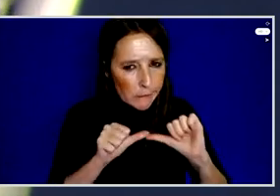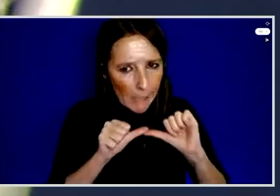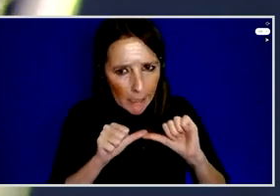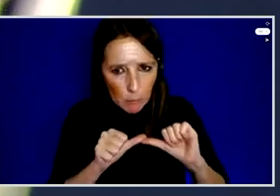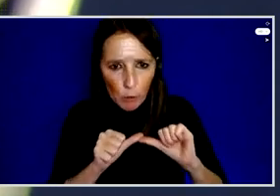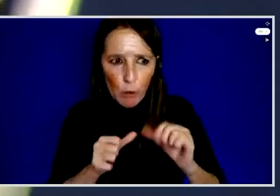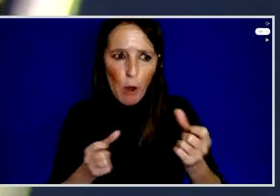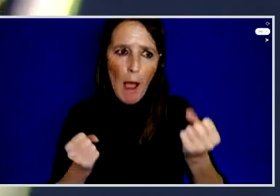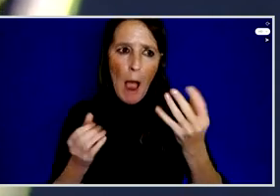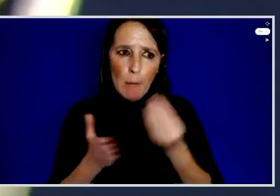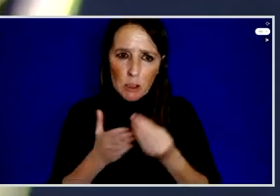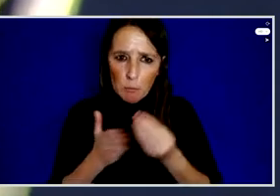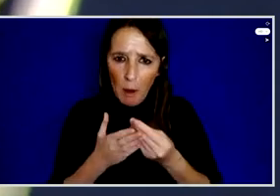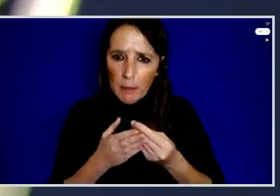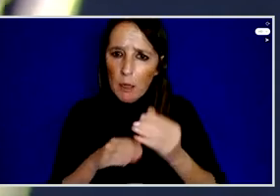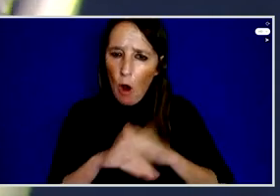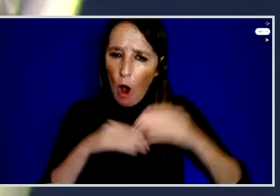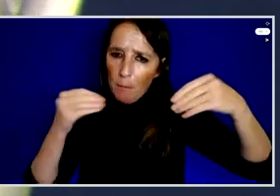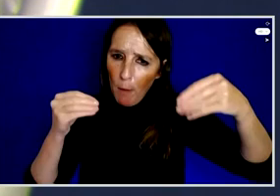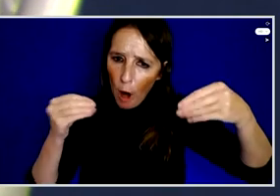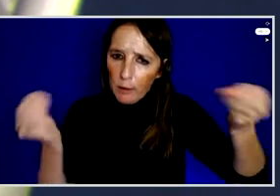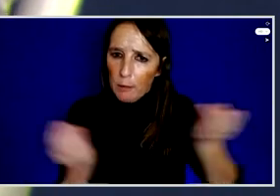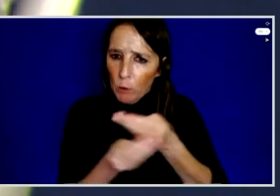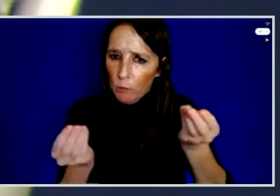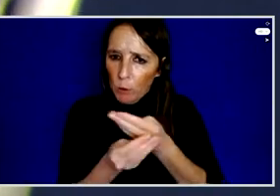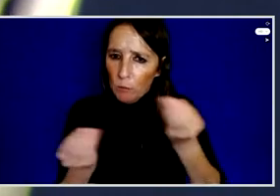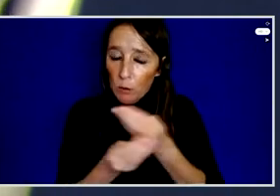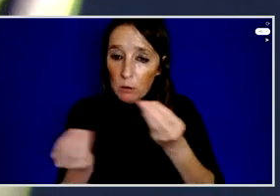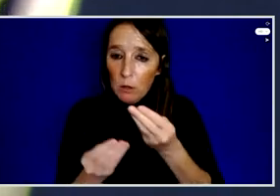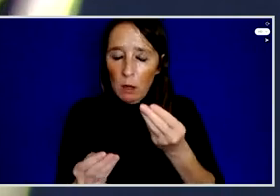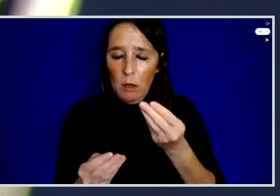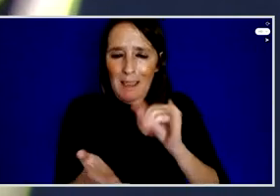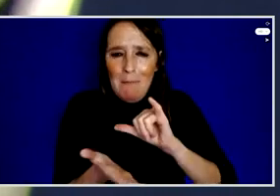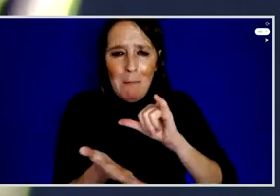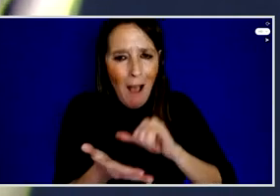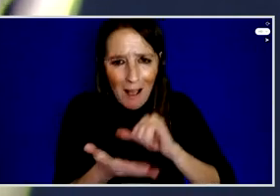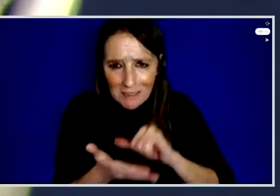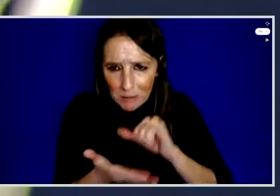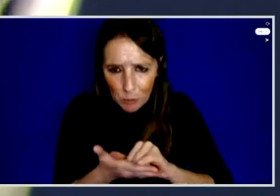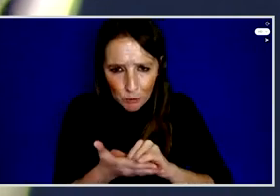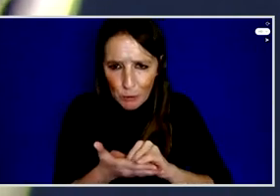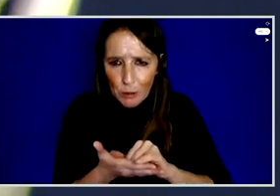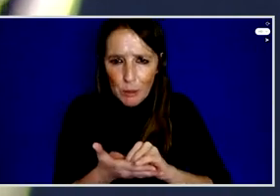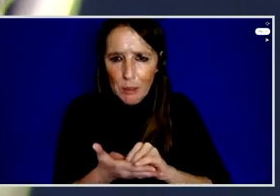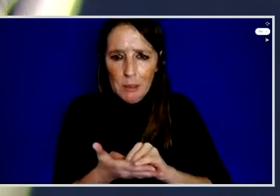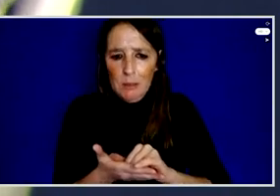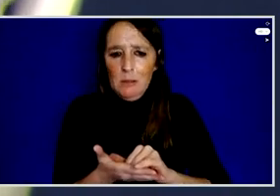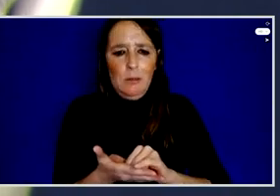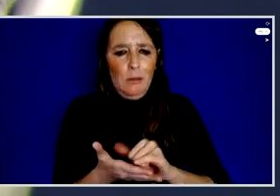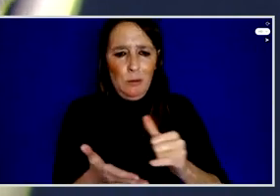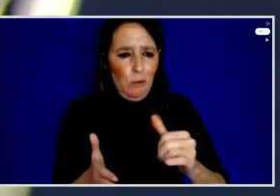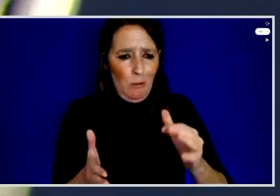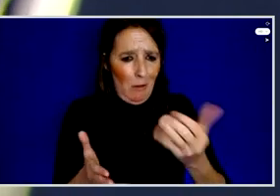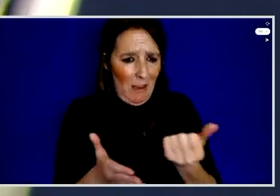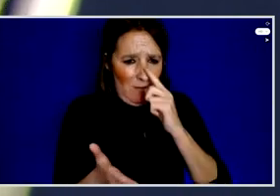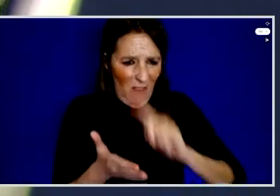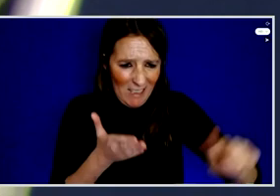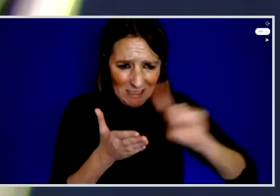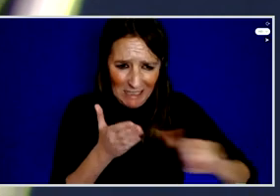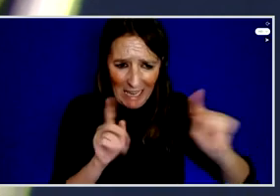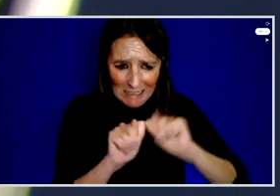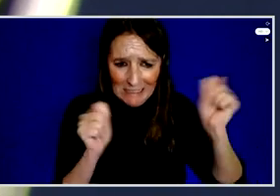because nowadays it's really hard, it's almost impossible to have investigative team and to be like sustainable. You know, it must be donated.